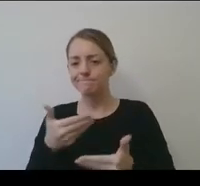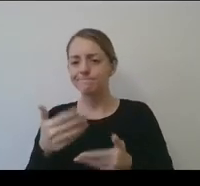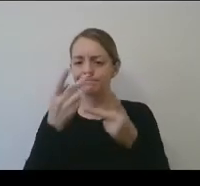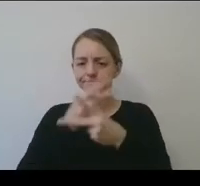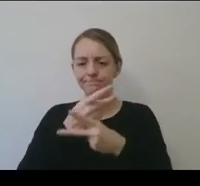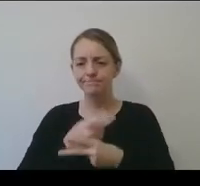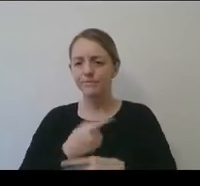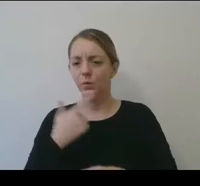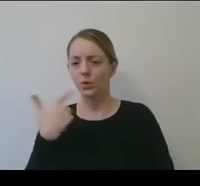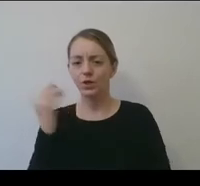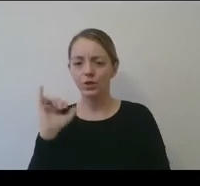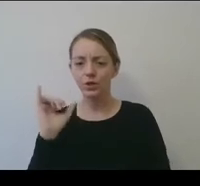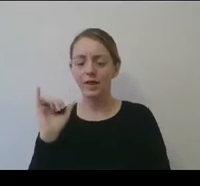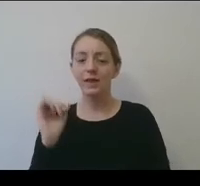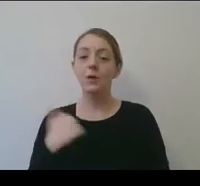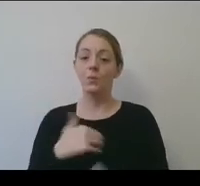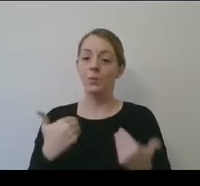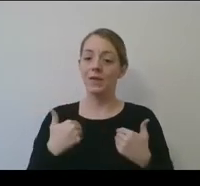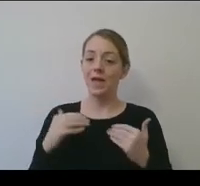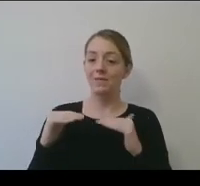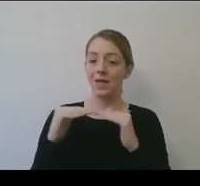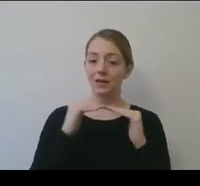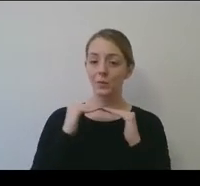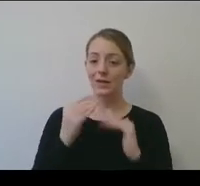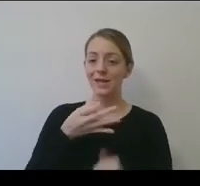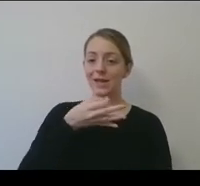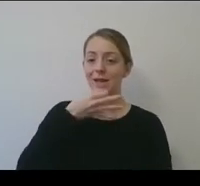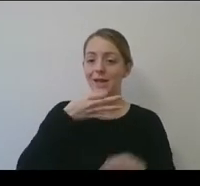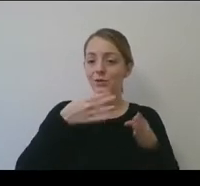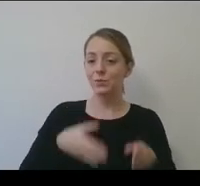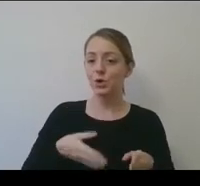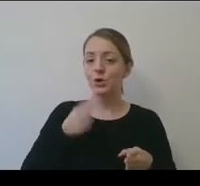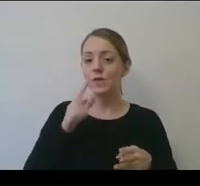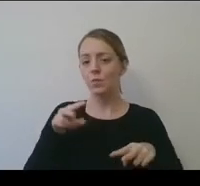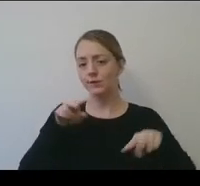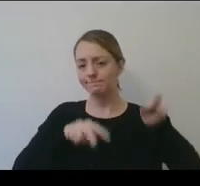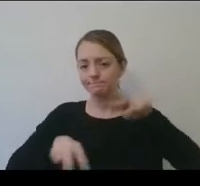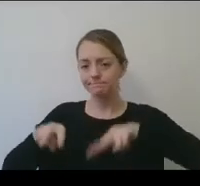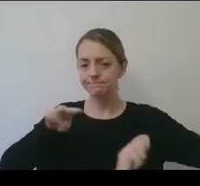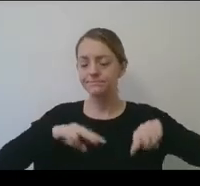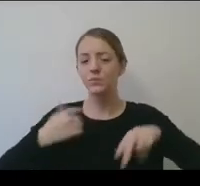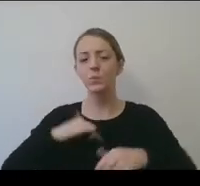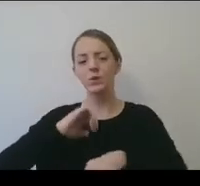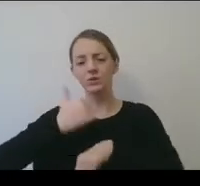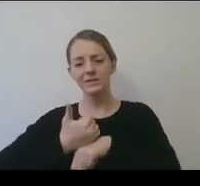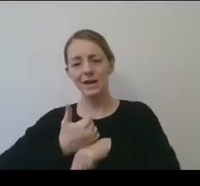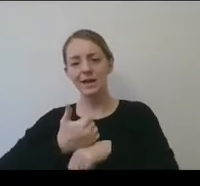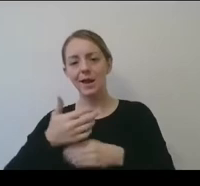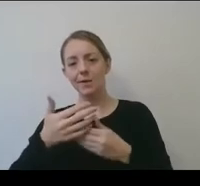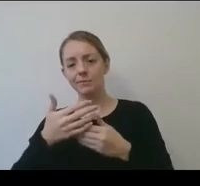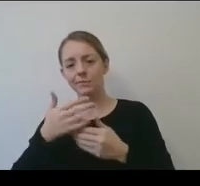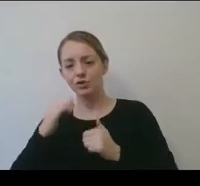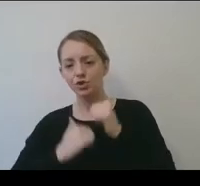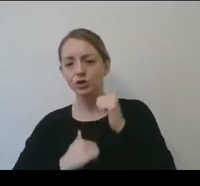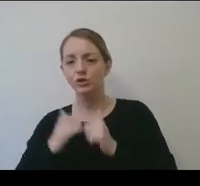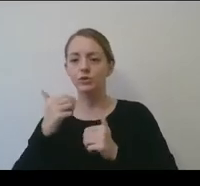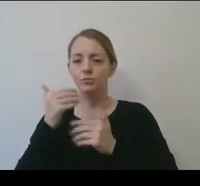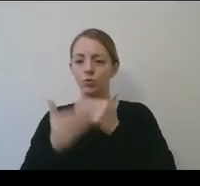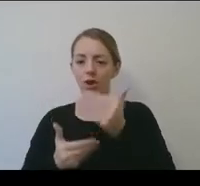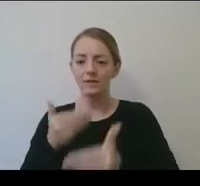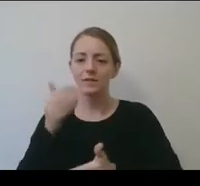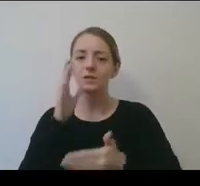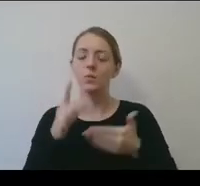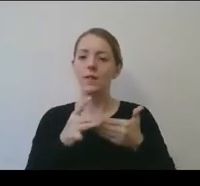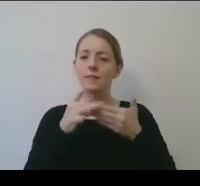that we have an equity expert that will evaluate that. And we're setting up some long-term structures and processes that will lead us to what I referenced as